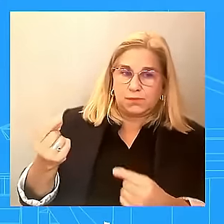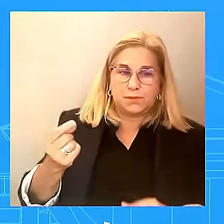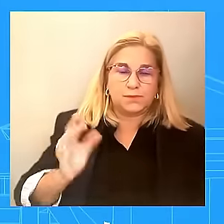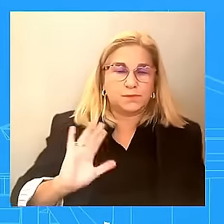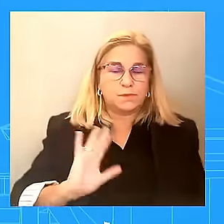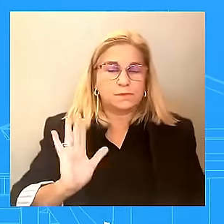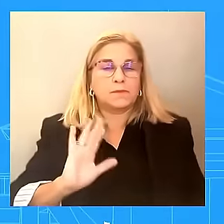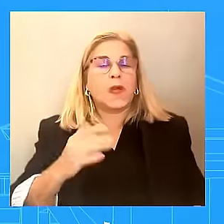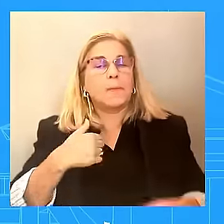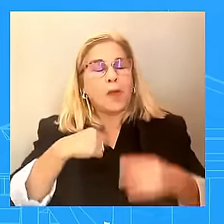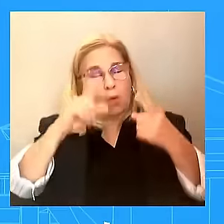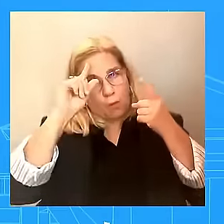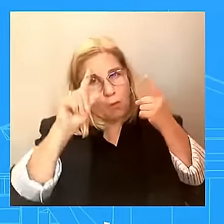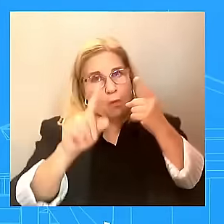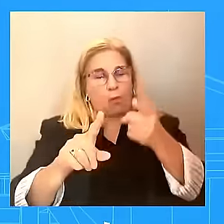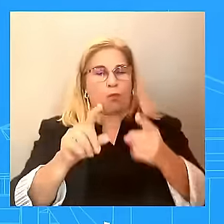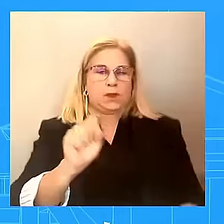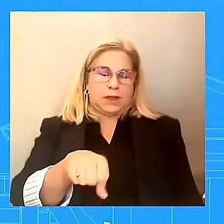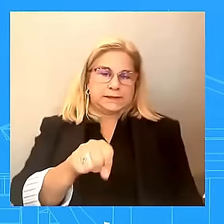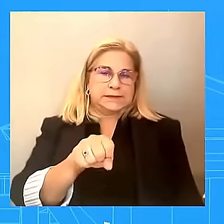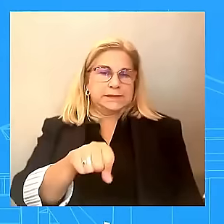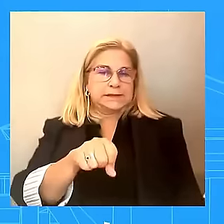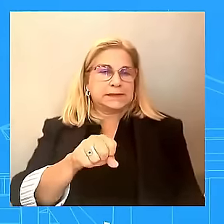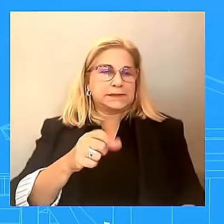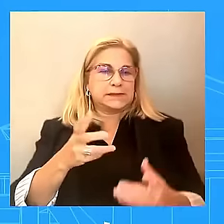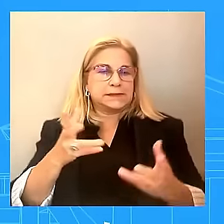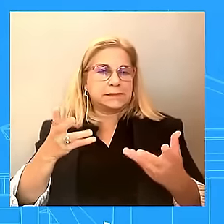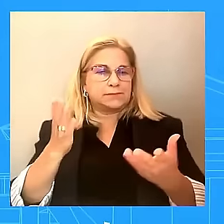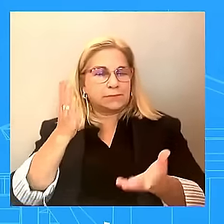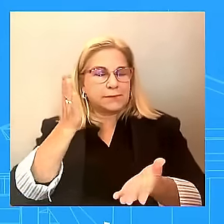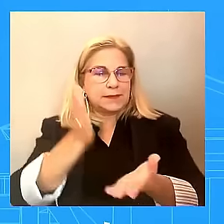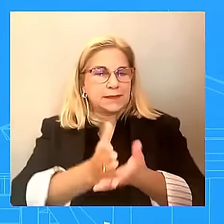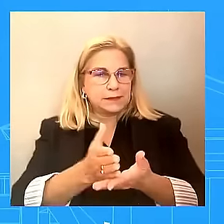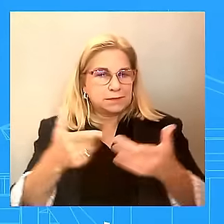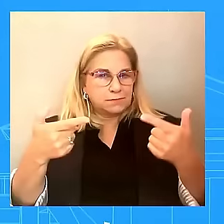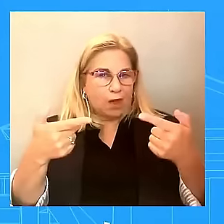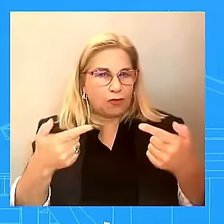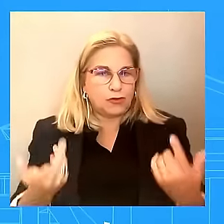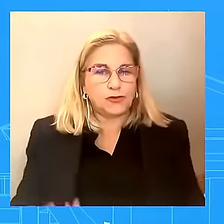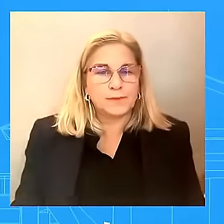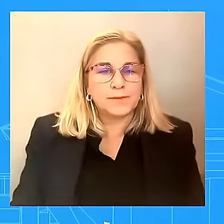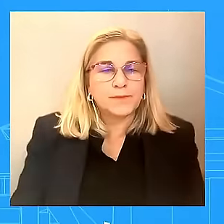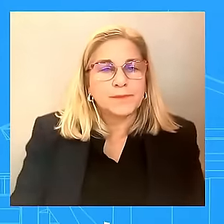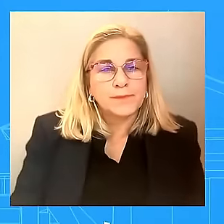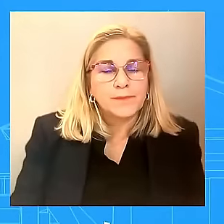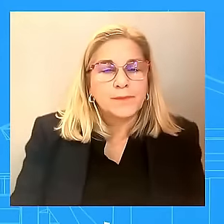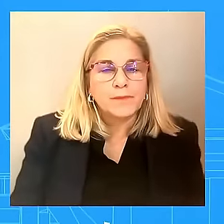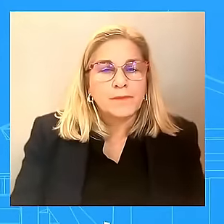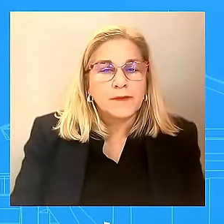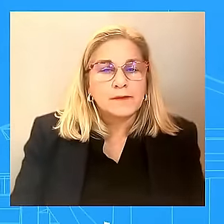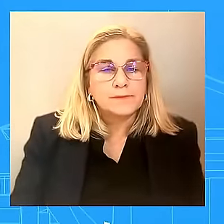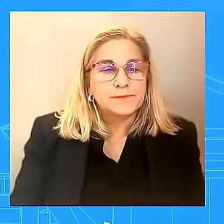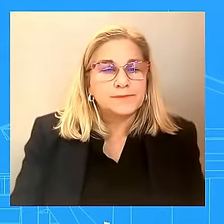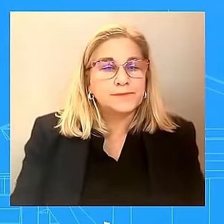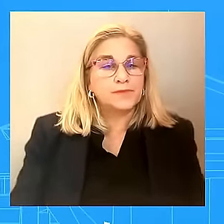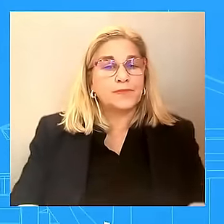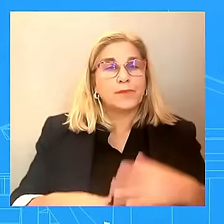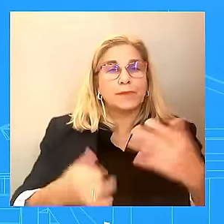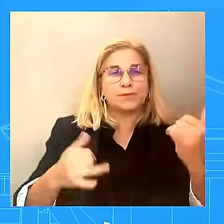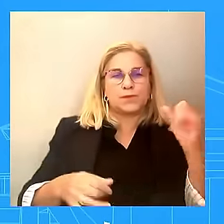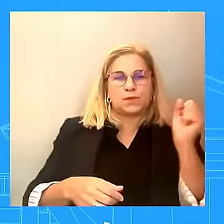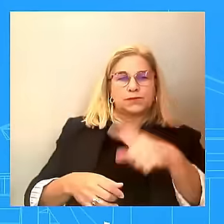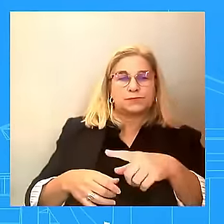agreement to come out imminently? As I just mentioned, we have our teams who are in New York right now. They're